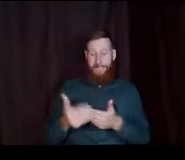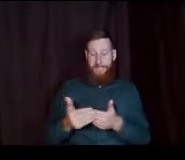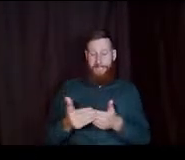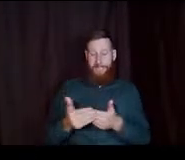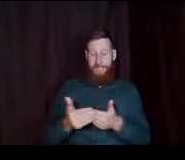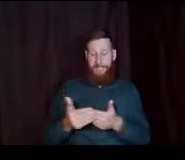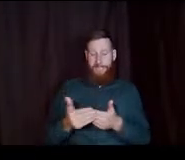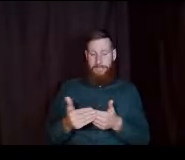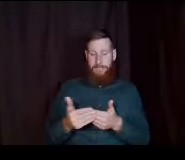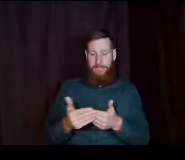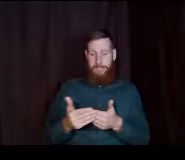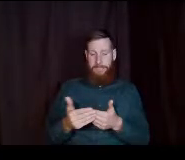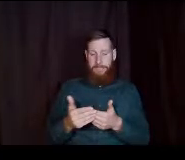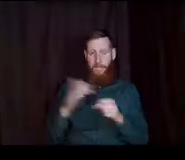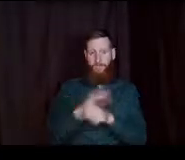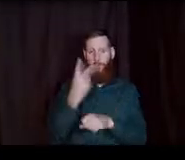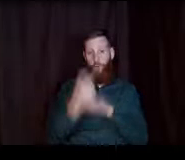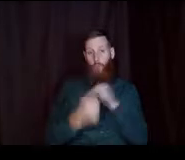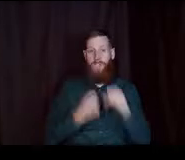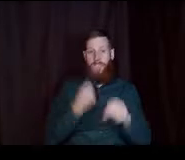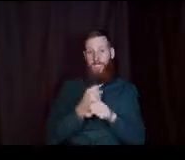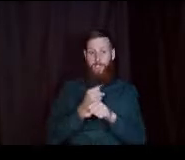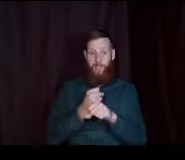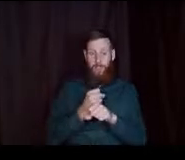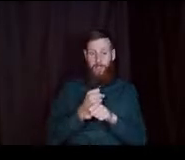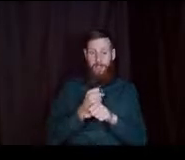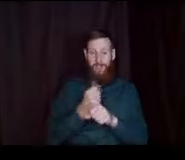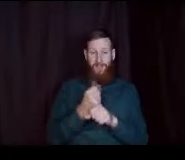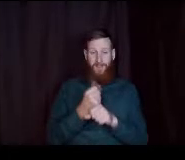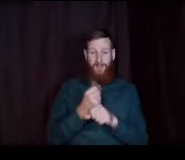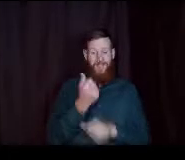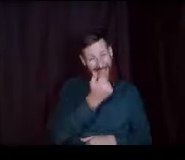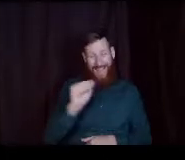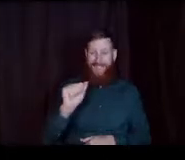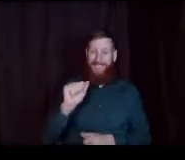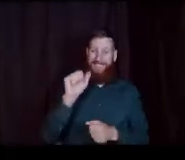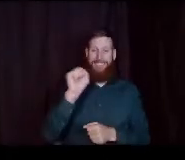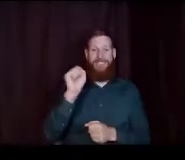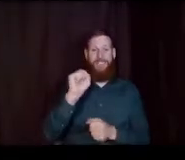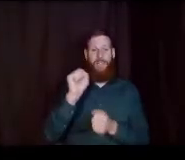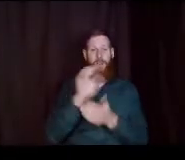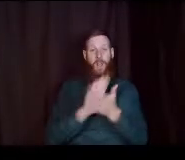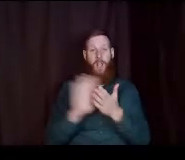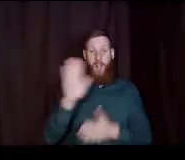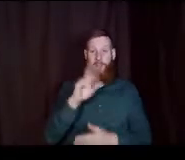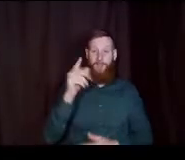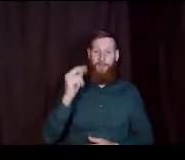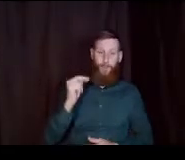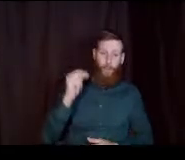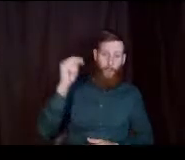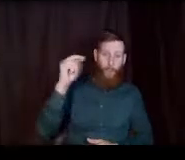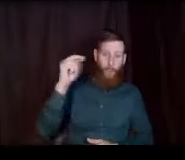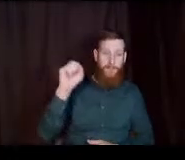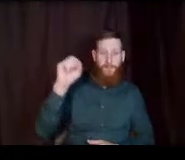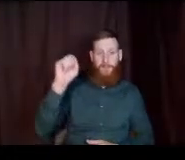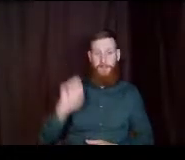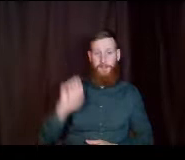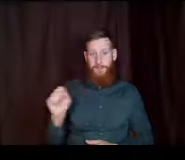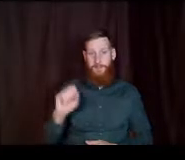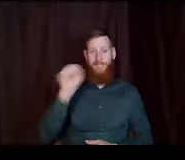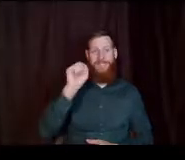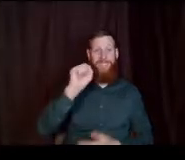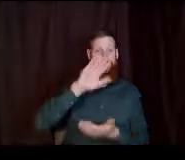covers two years of tuition at any of the seattle colleges so that would be north seattle south seattle seattle seattle central